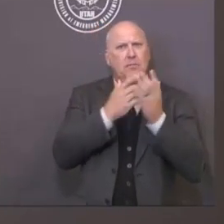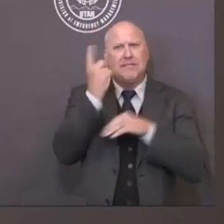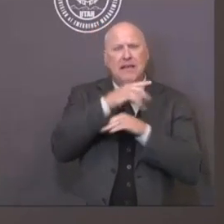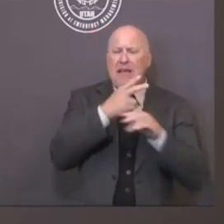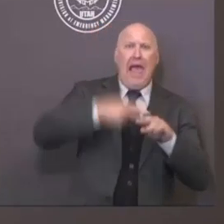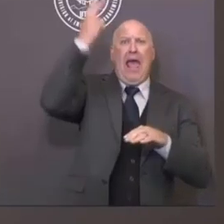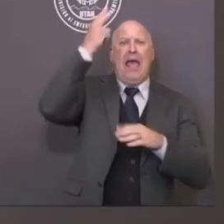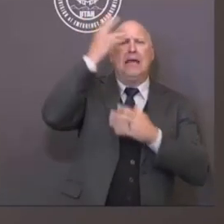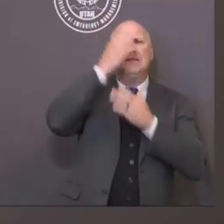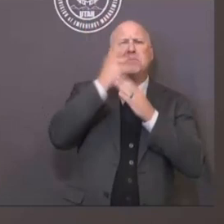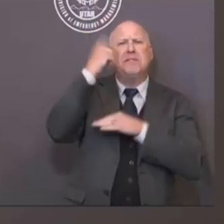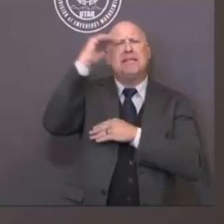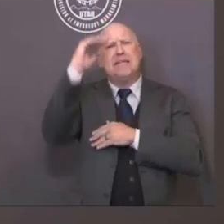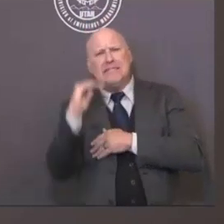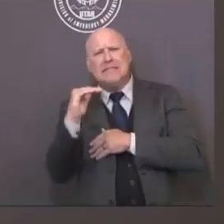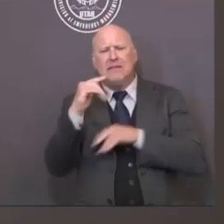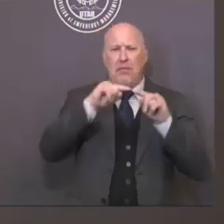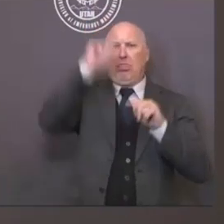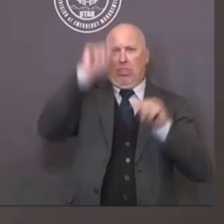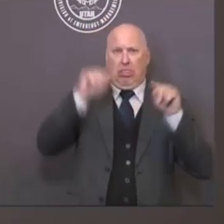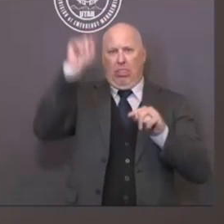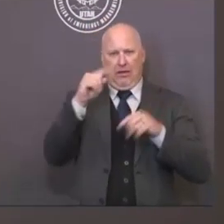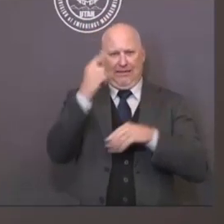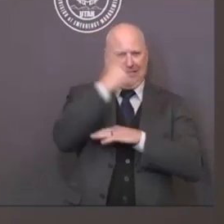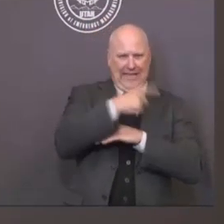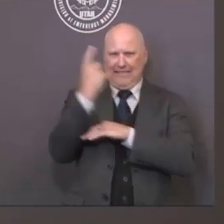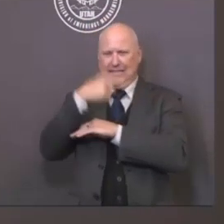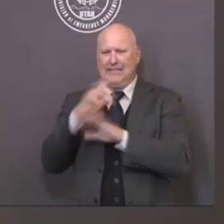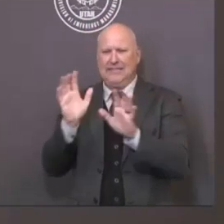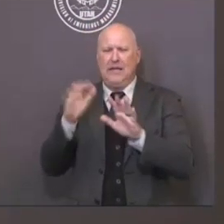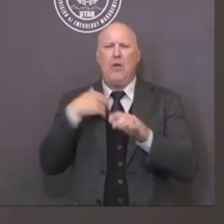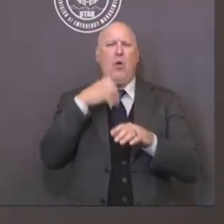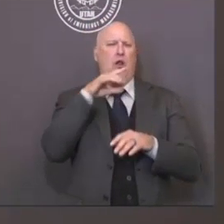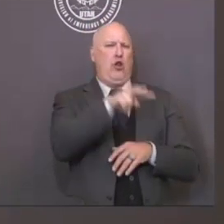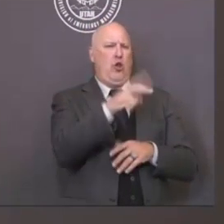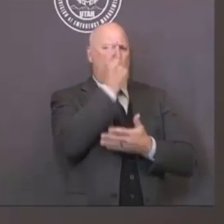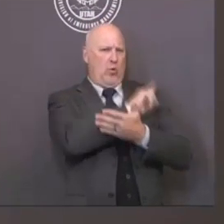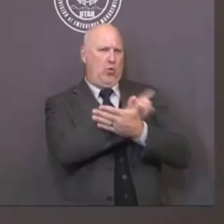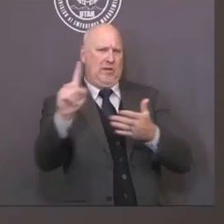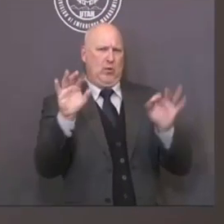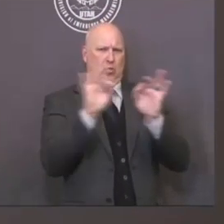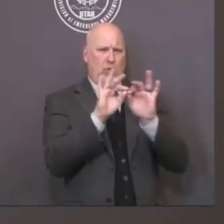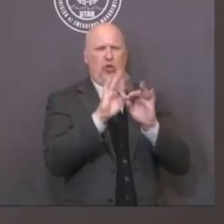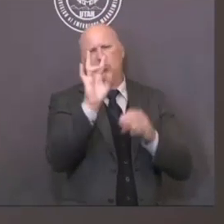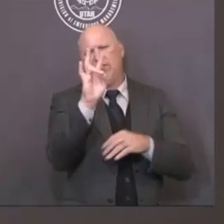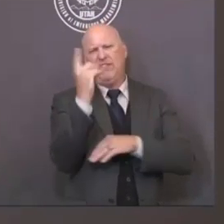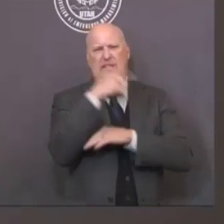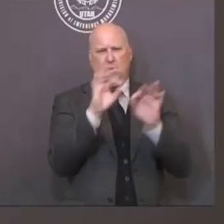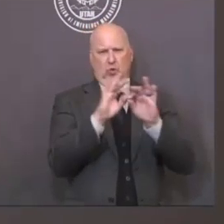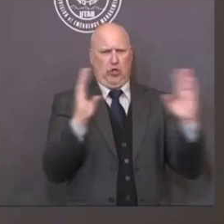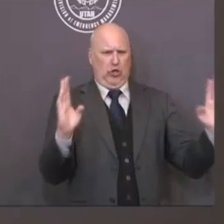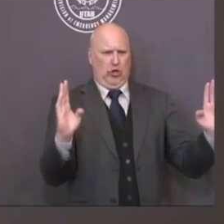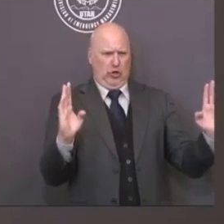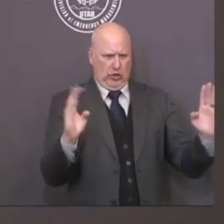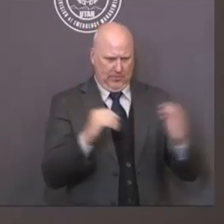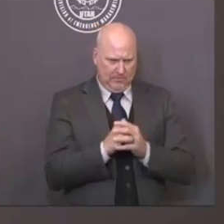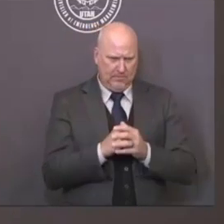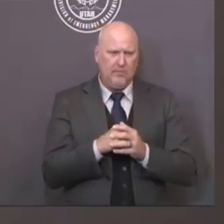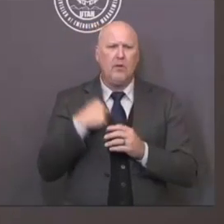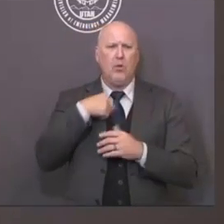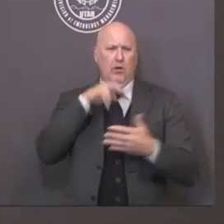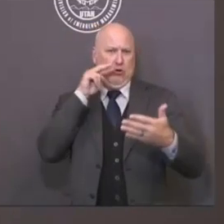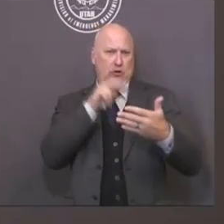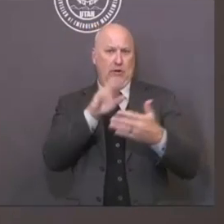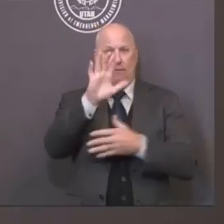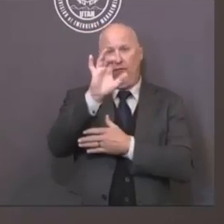average for positives, we have a seven-day rolling average of 585 cases per day and 9.9